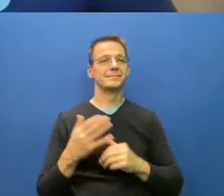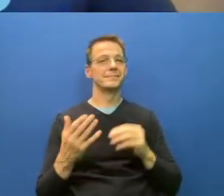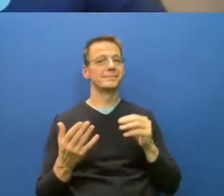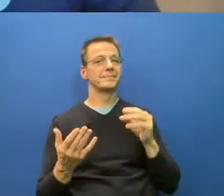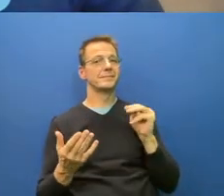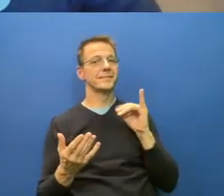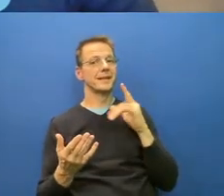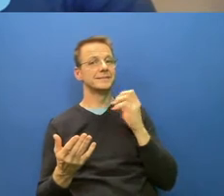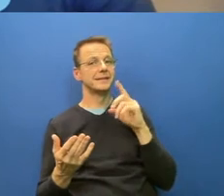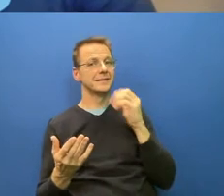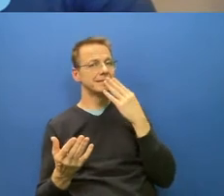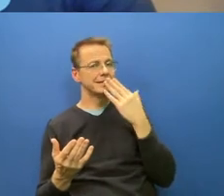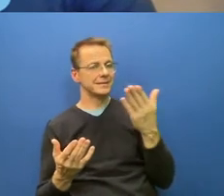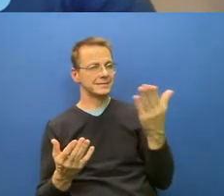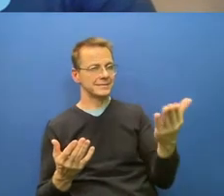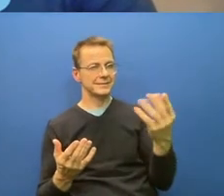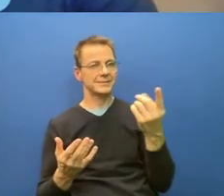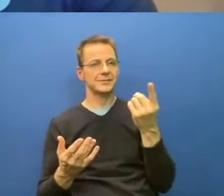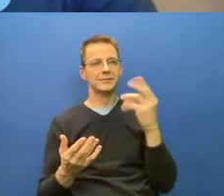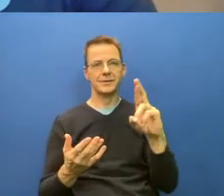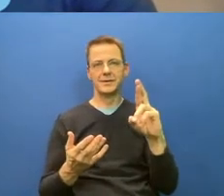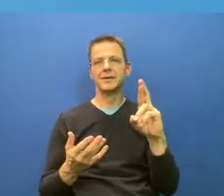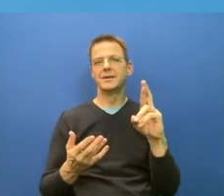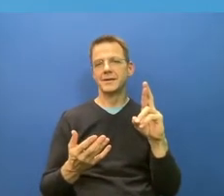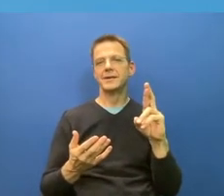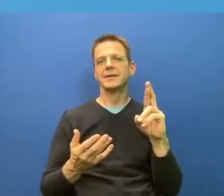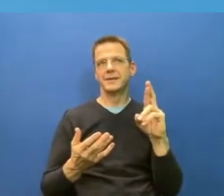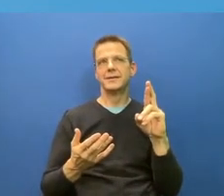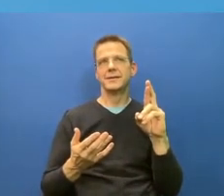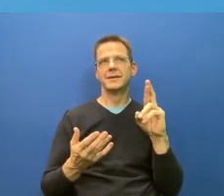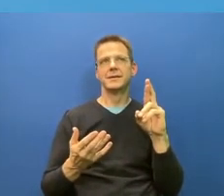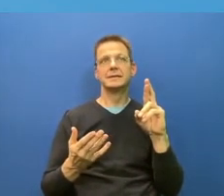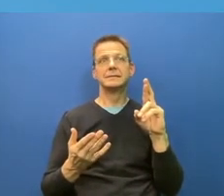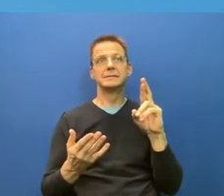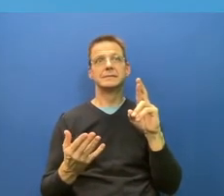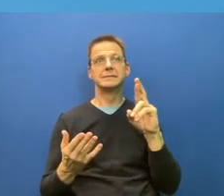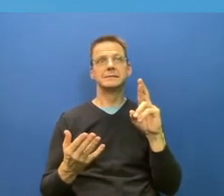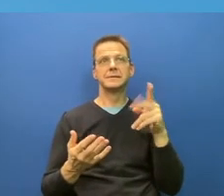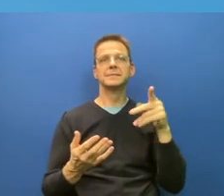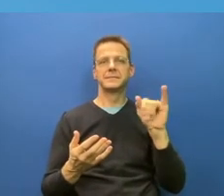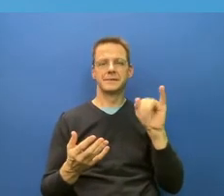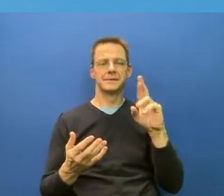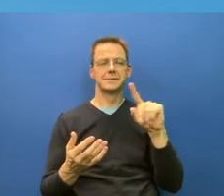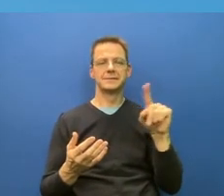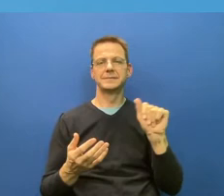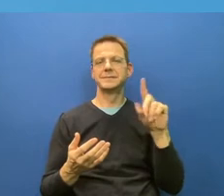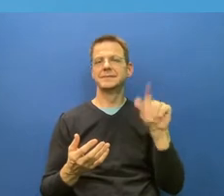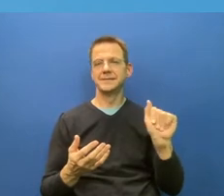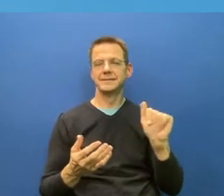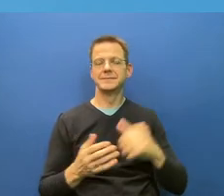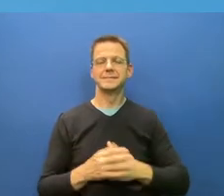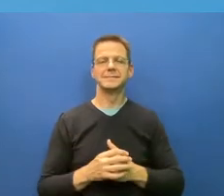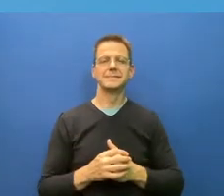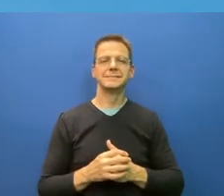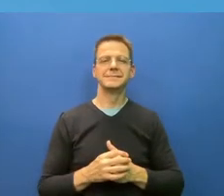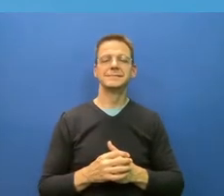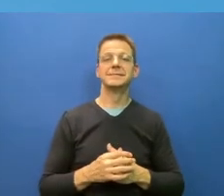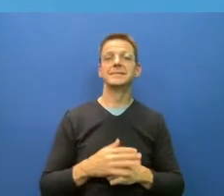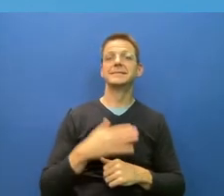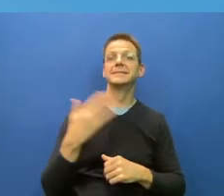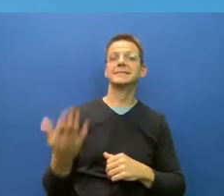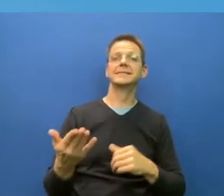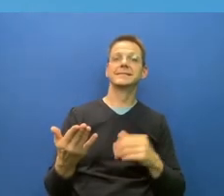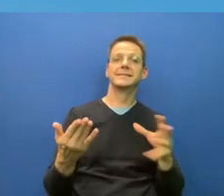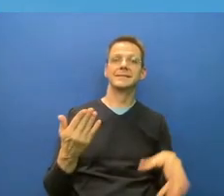we can dive into some people's questions. So in addition to Dr. Gasparovic and Dr. Prasada, I am